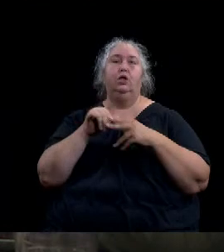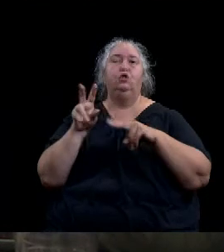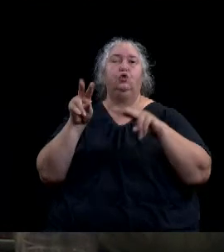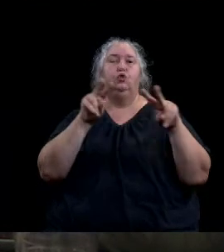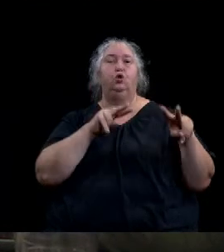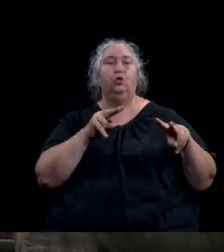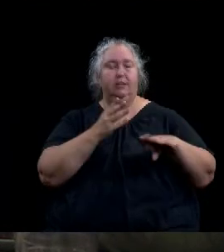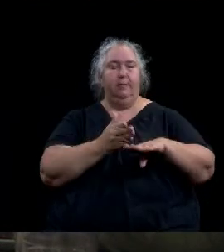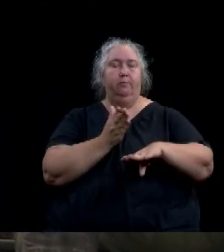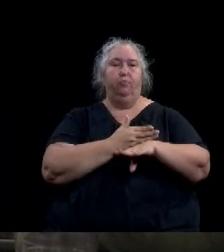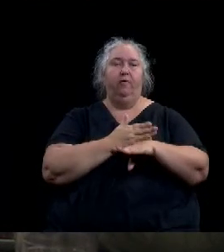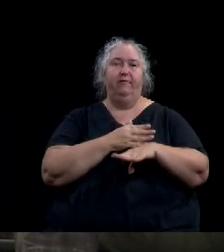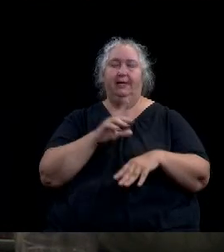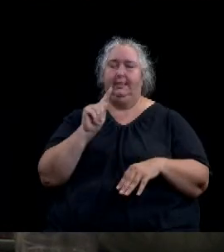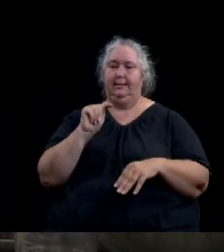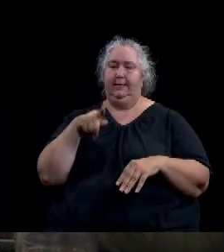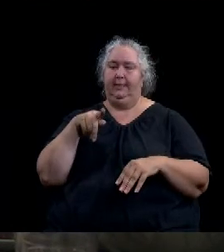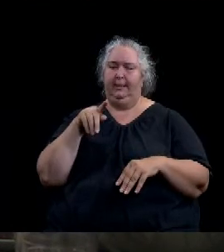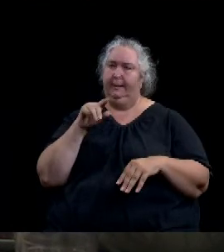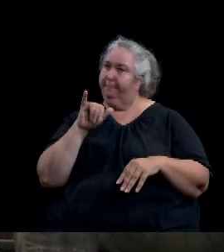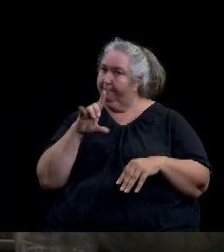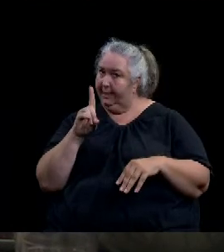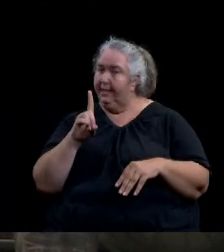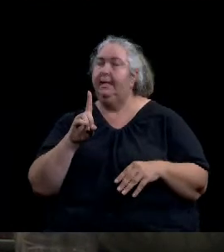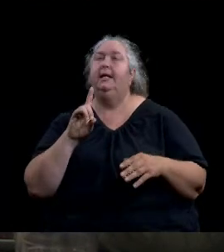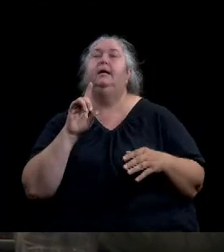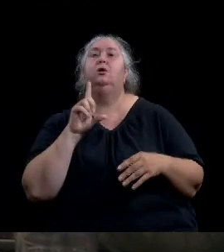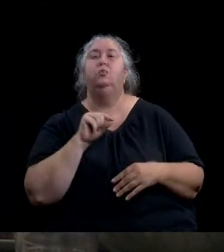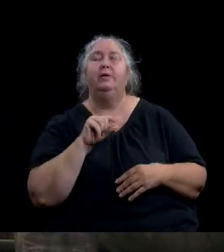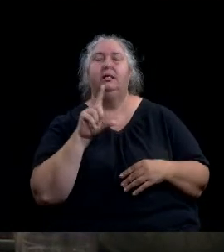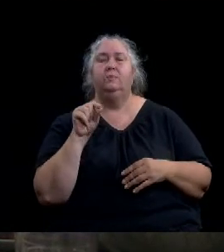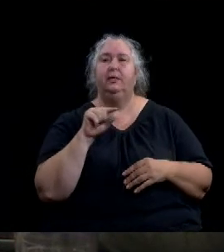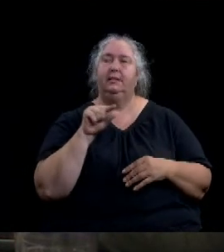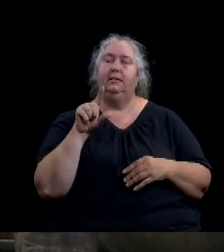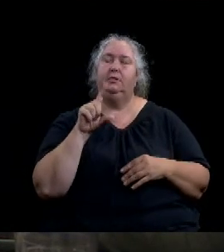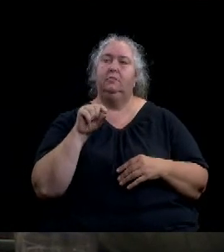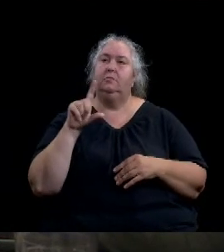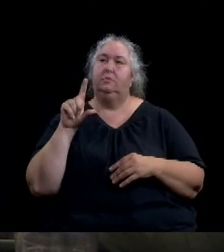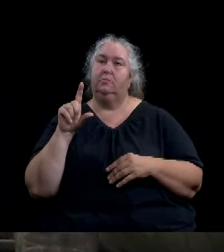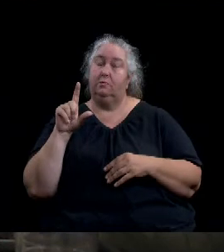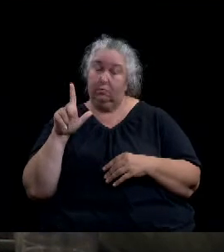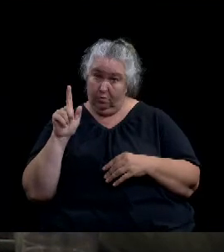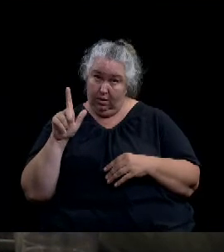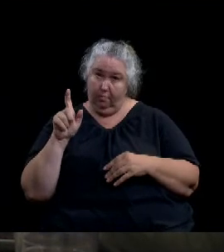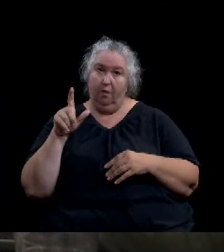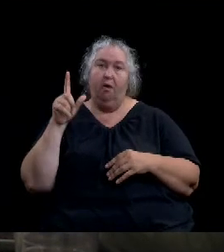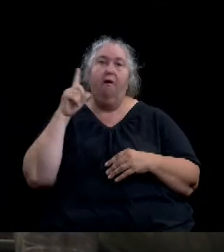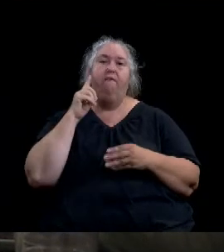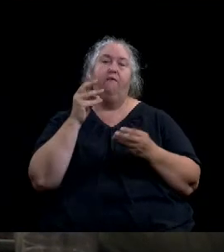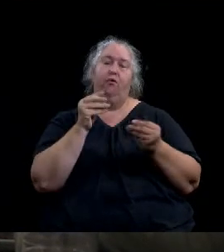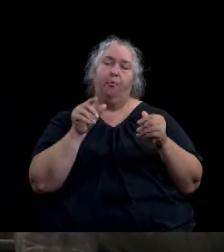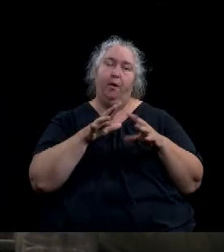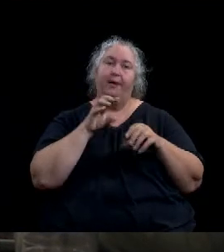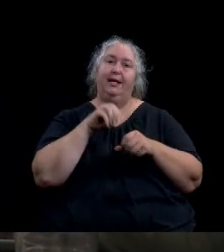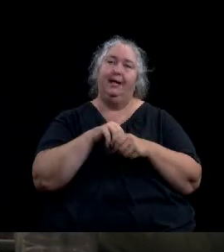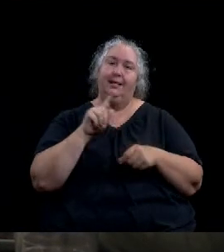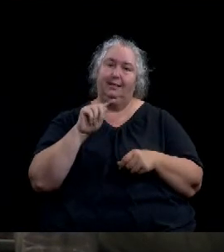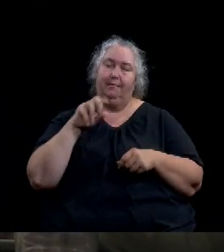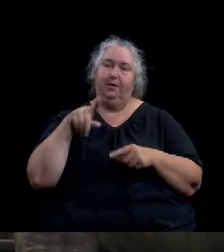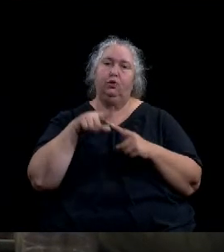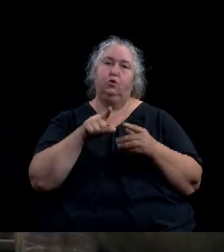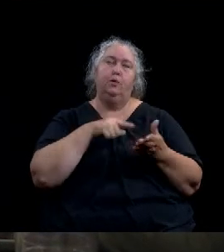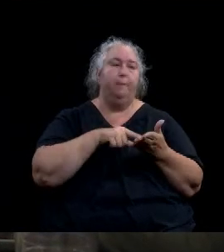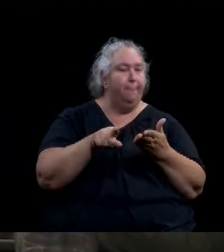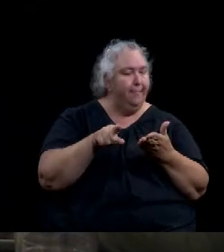2020-21, levying special assessments on properties in the TPID to pay the cost of services provided in accordance with the final service plan,